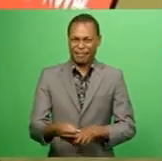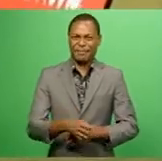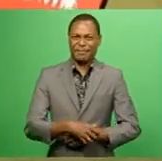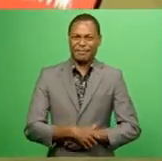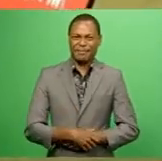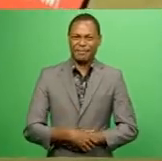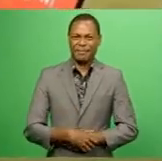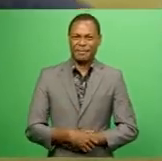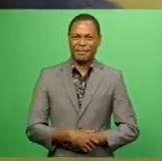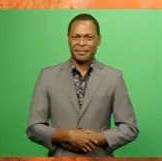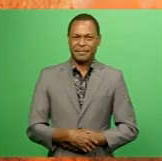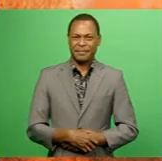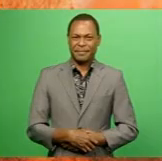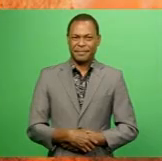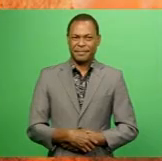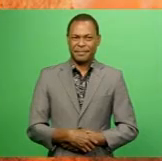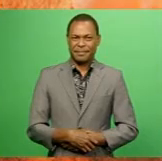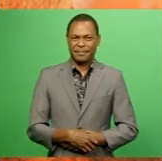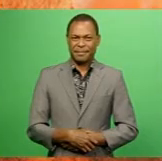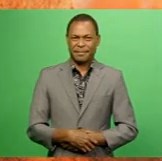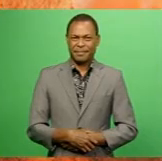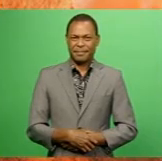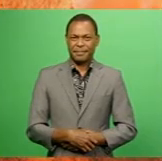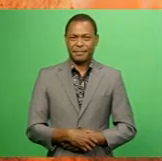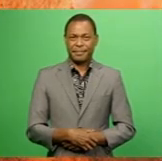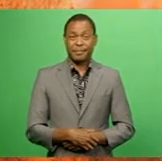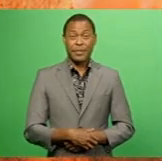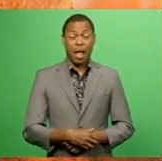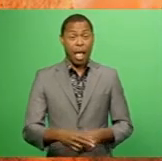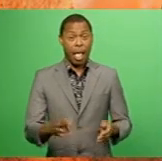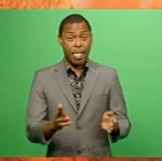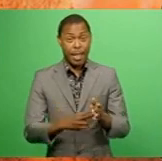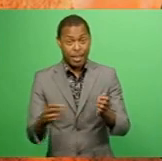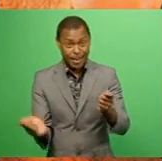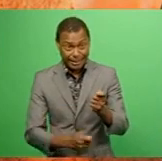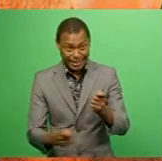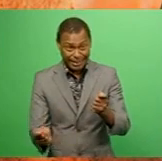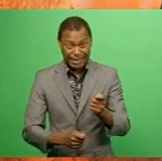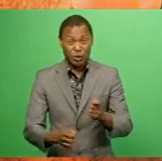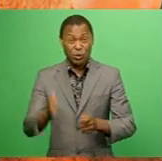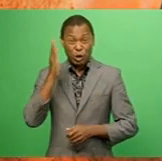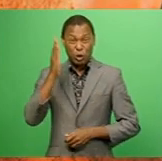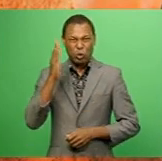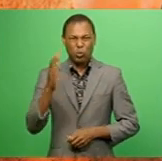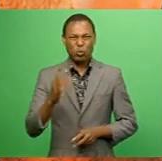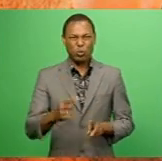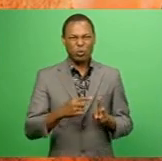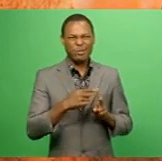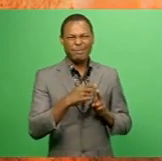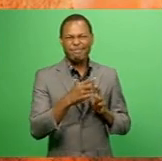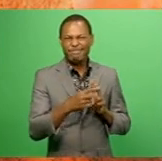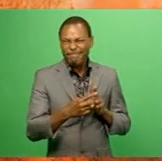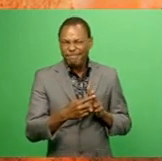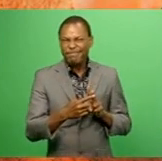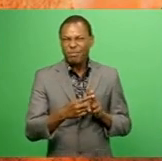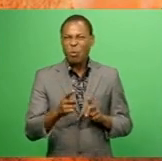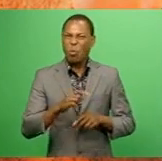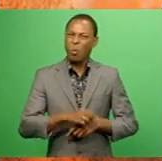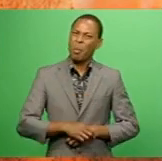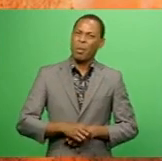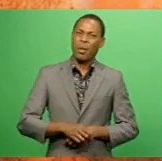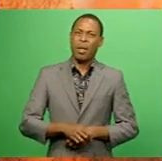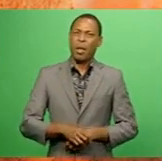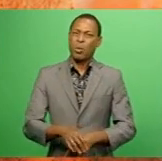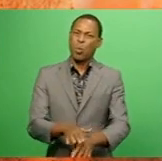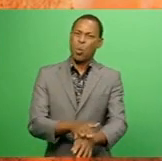FBC Sports. Naita Siri-based schools, Wayne Dina's secondary school and Wayne Imala's secondary school dominated the